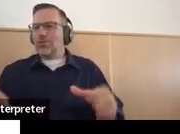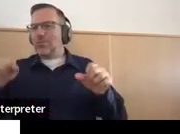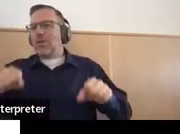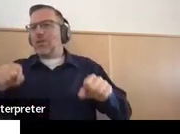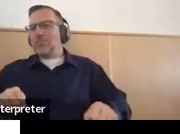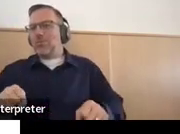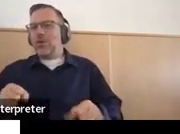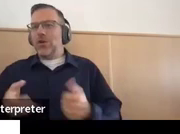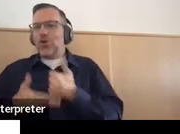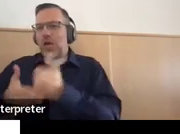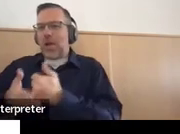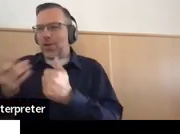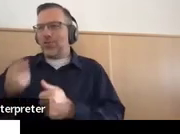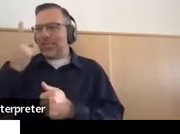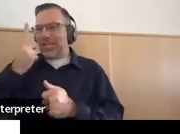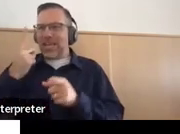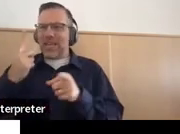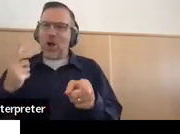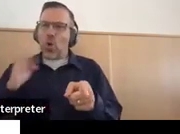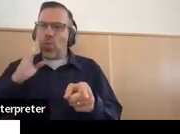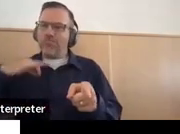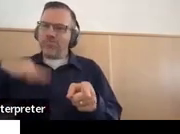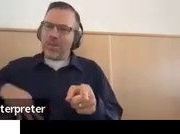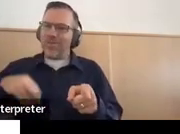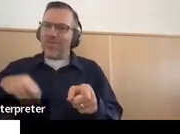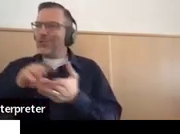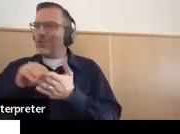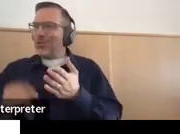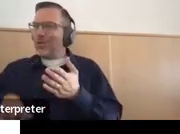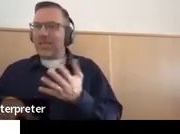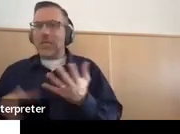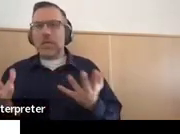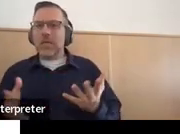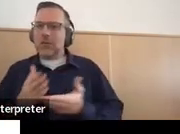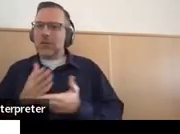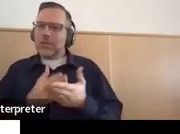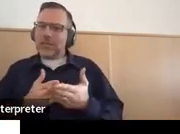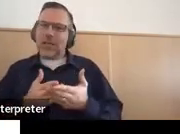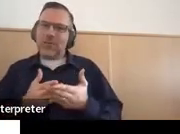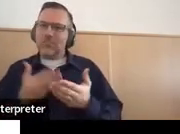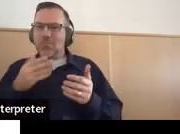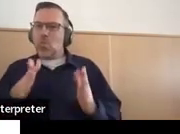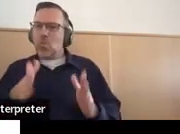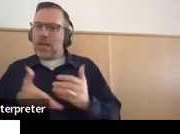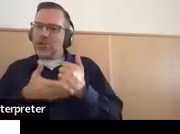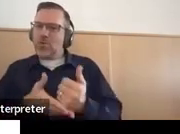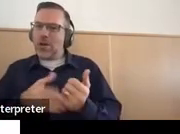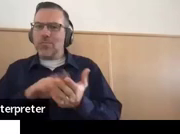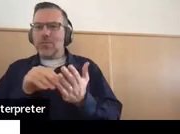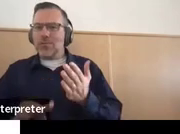are some ways that you can make that process a little bit easier.